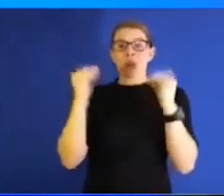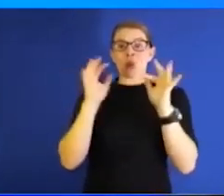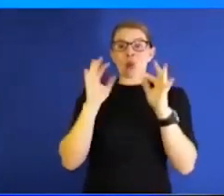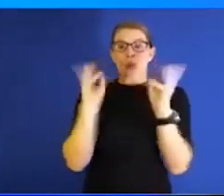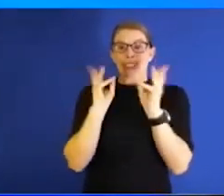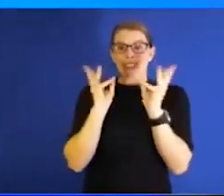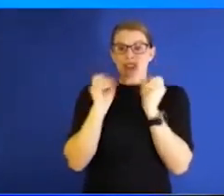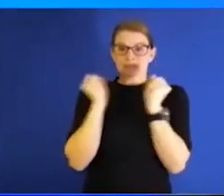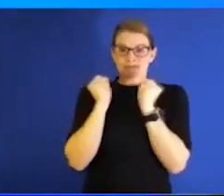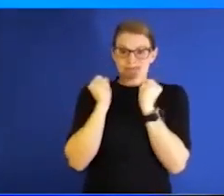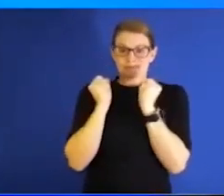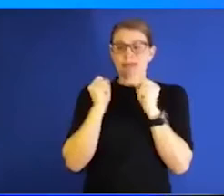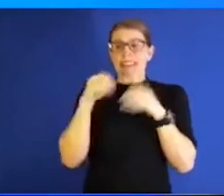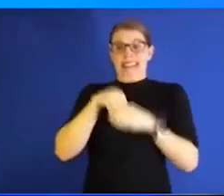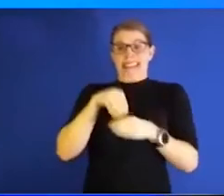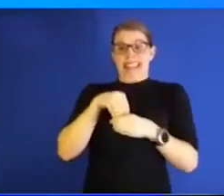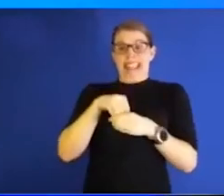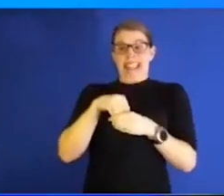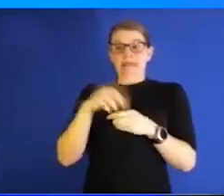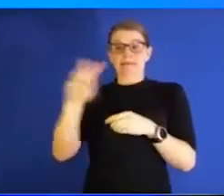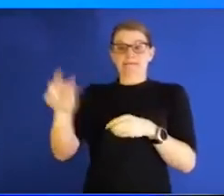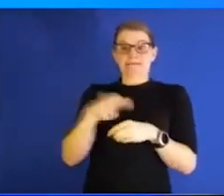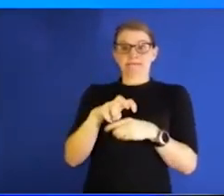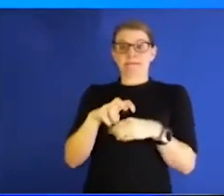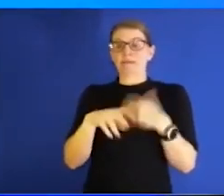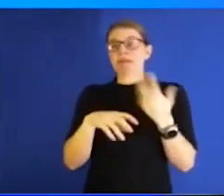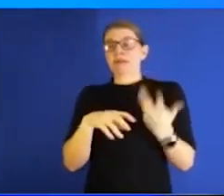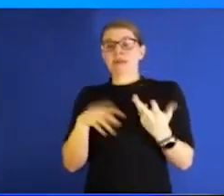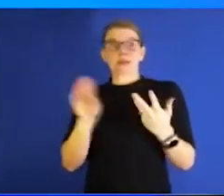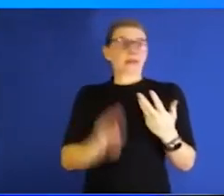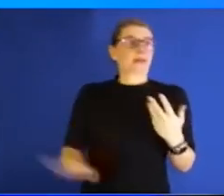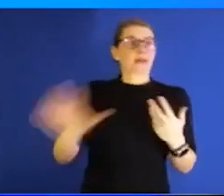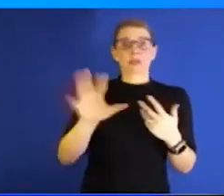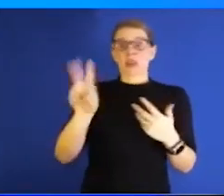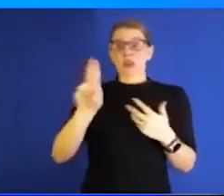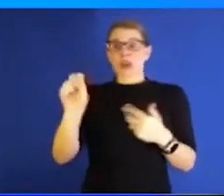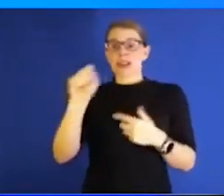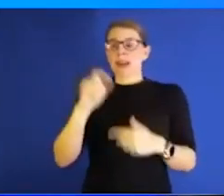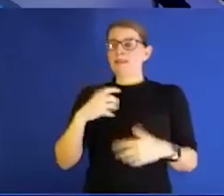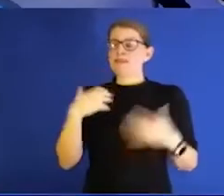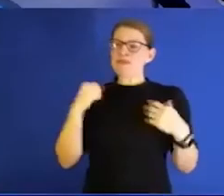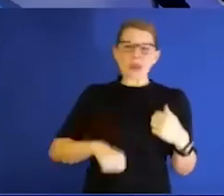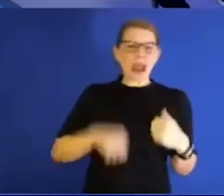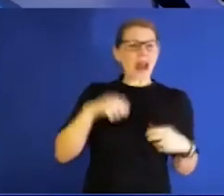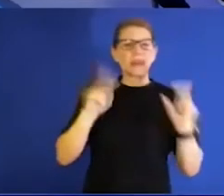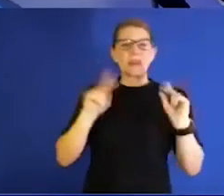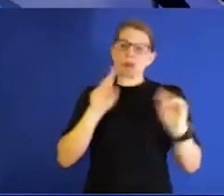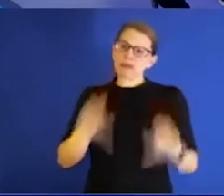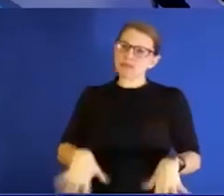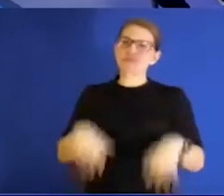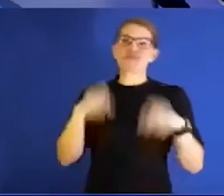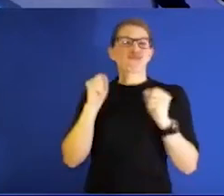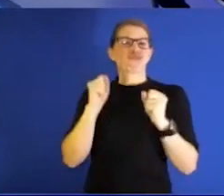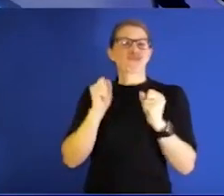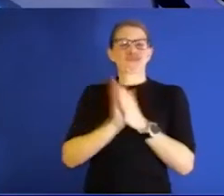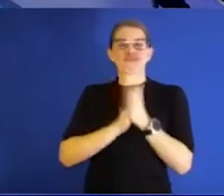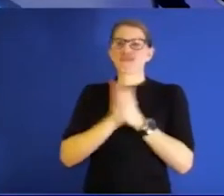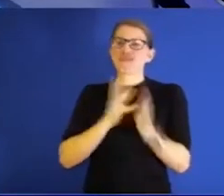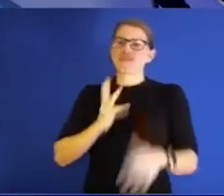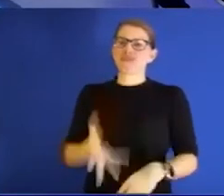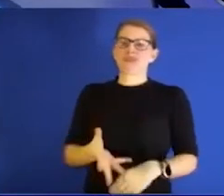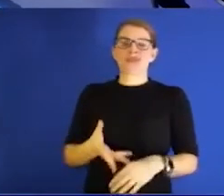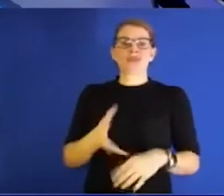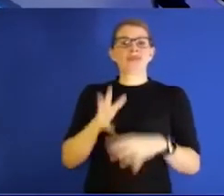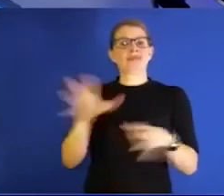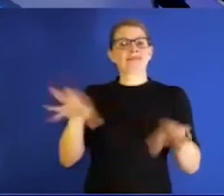And and we've seen that across the country, but have been really proud of how people stepped up for that. So what's that? What has the tone been overall? Or how has it changed? I guess over the